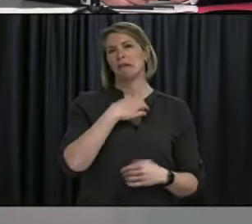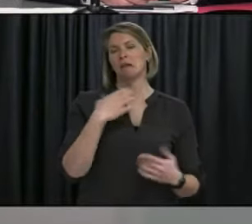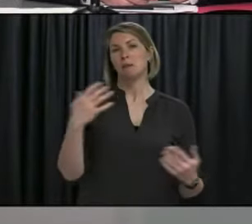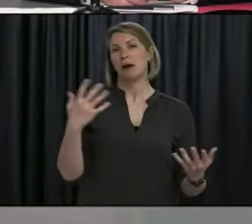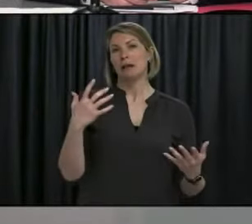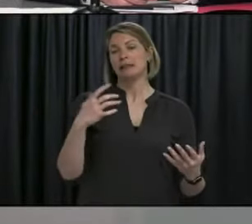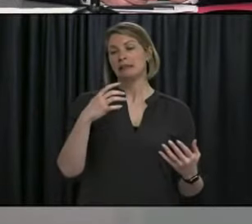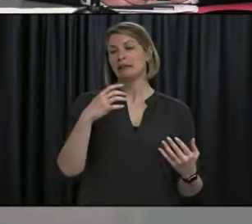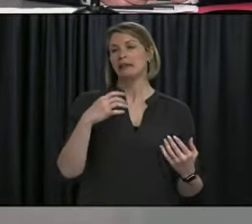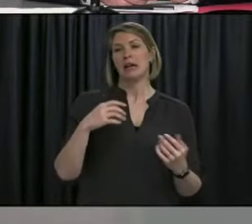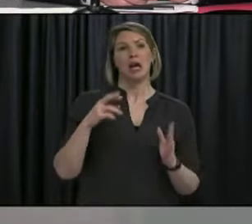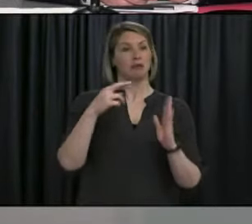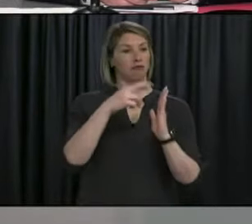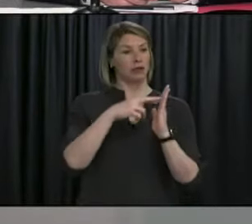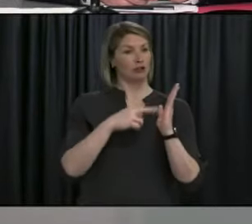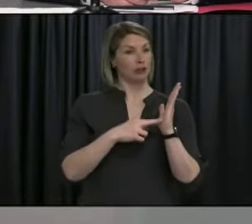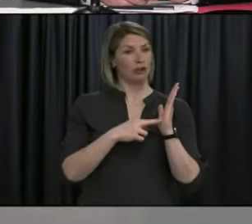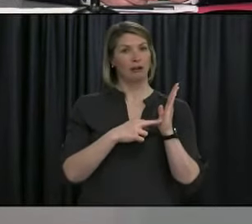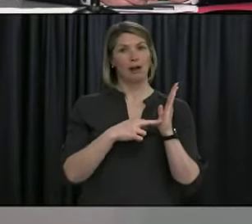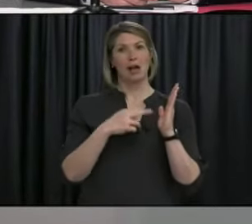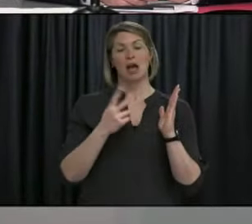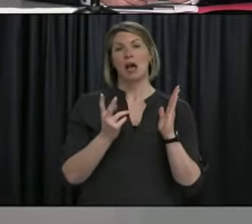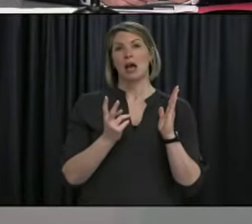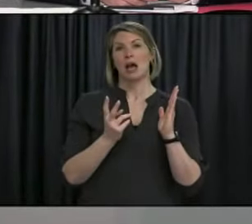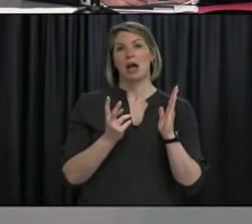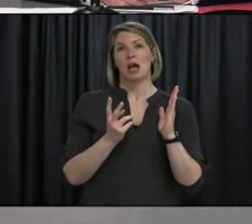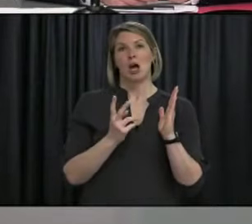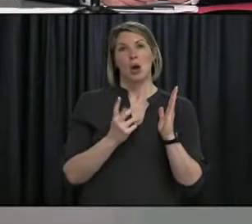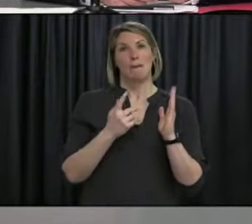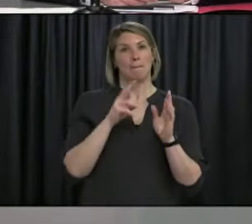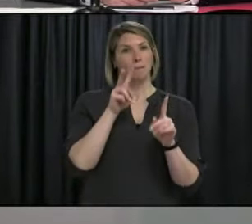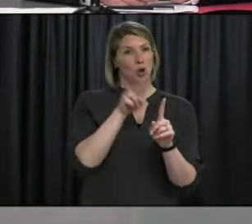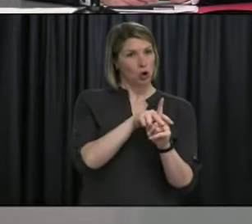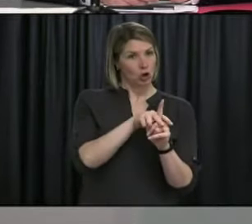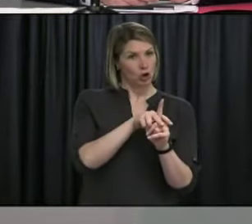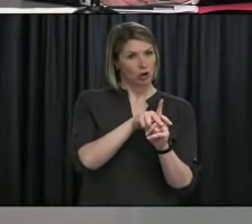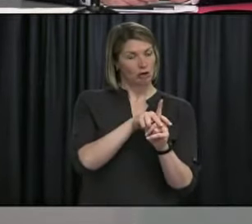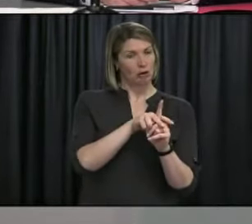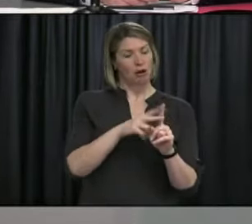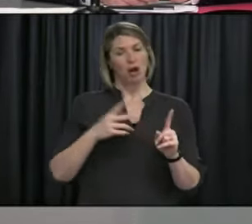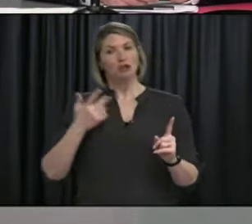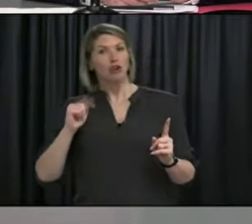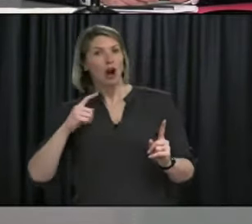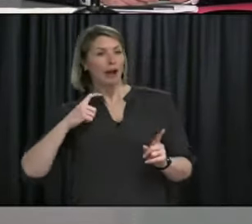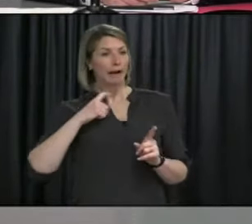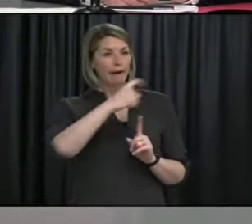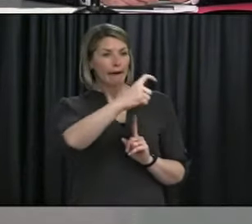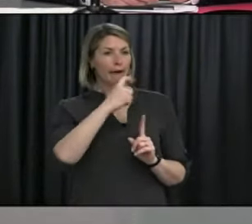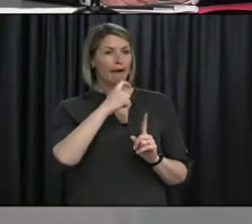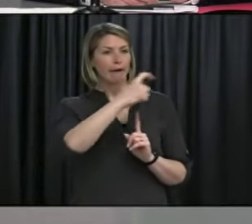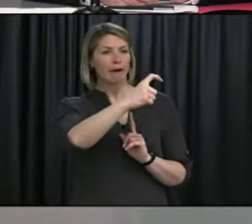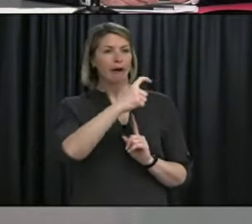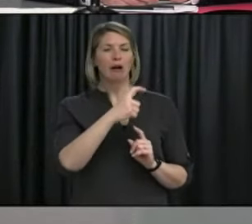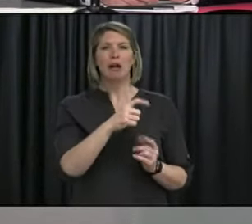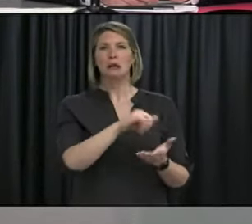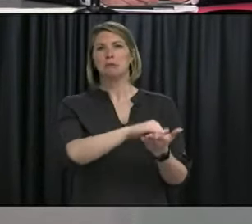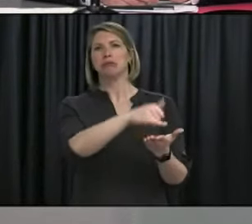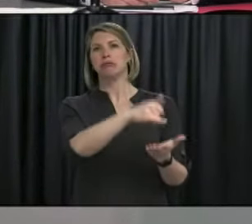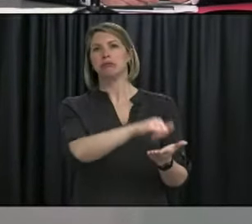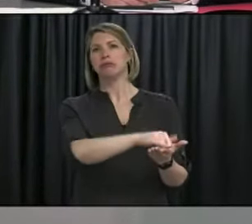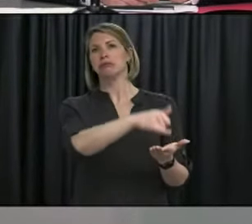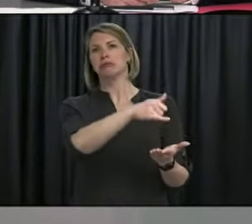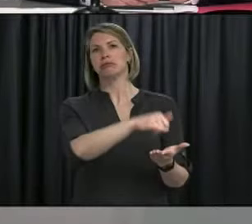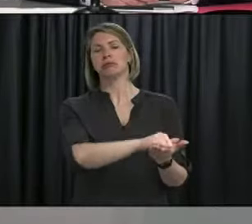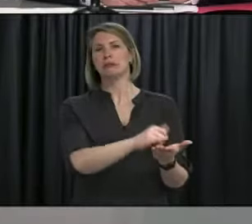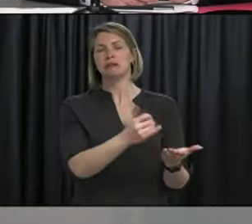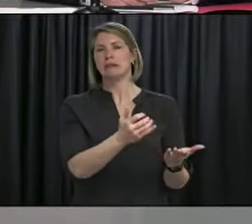plus age group who says she's been trying repeatedly to get through by phone to book her vaccination appointment, but hasn't been able to get through. Um, what sort of backlog